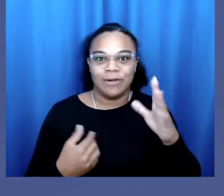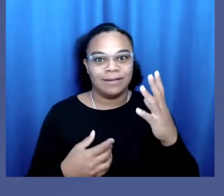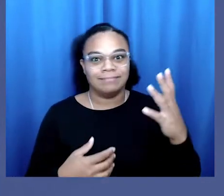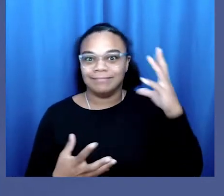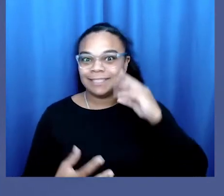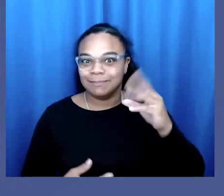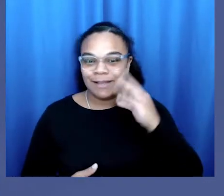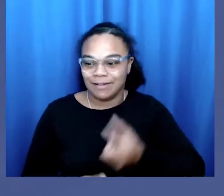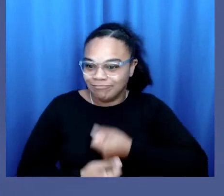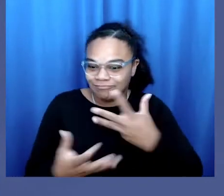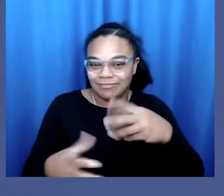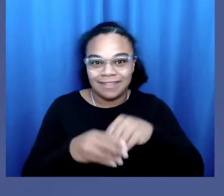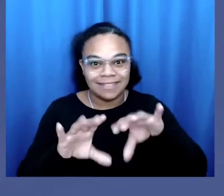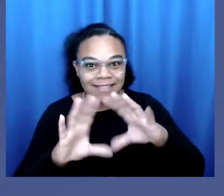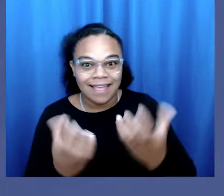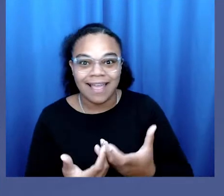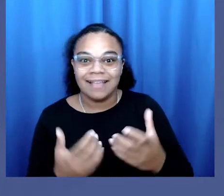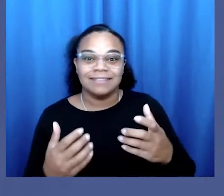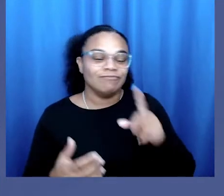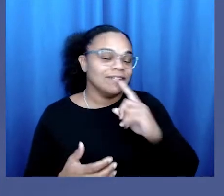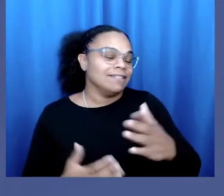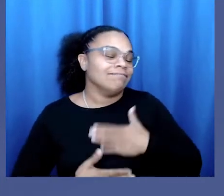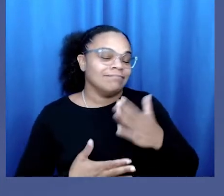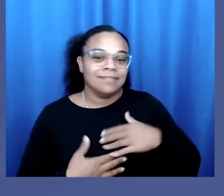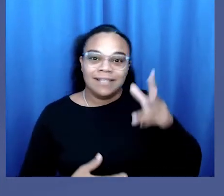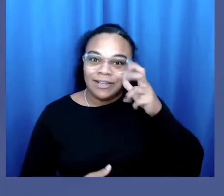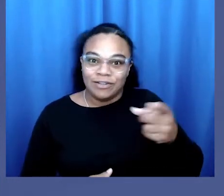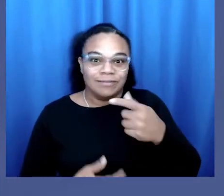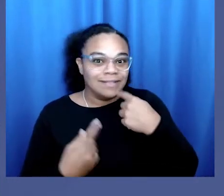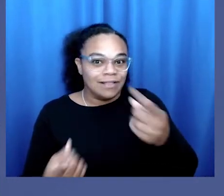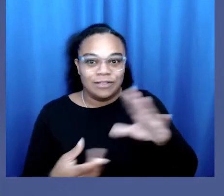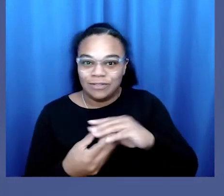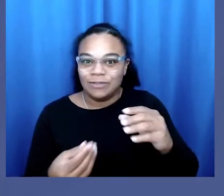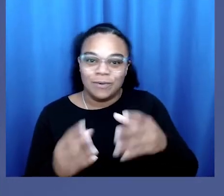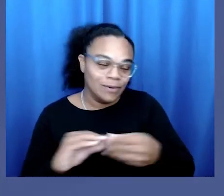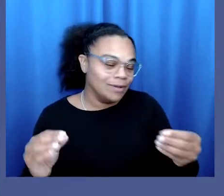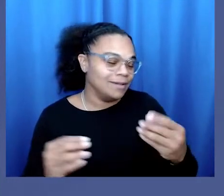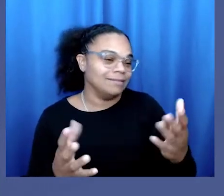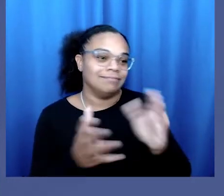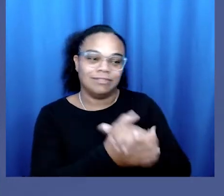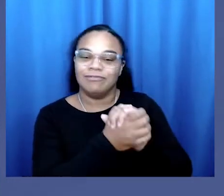so proud of you for joining us and for telling your story like you have. Congratulations on this graduation.